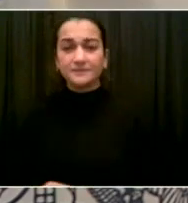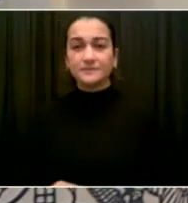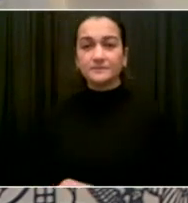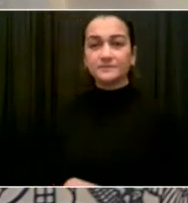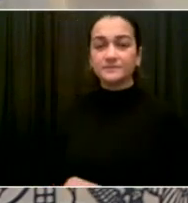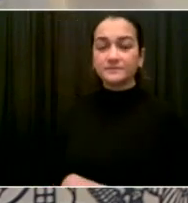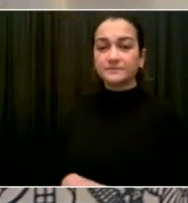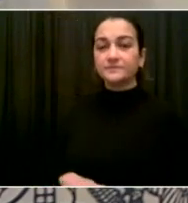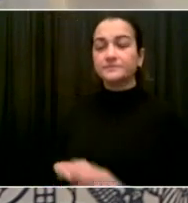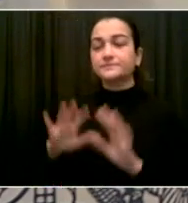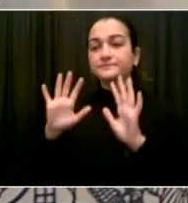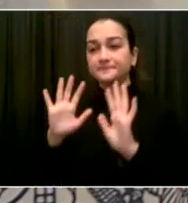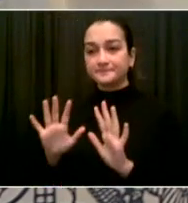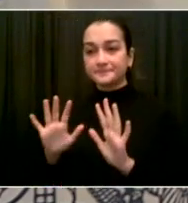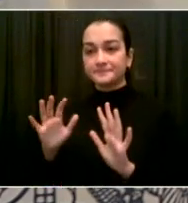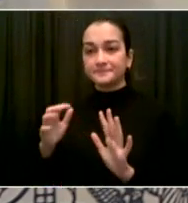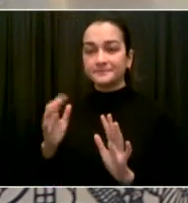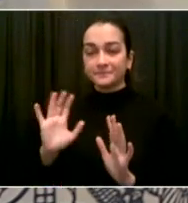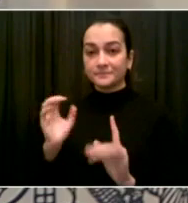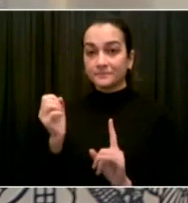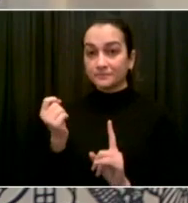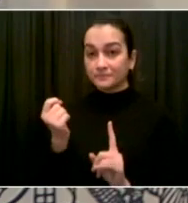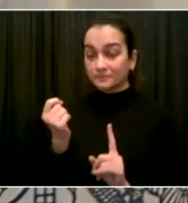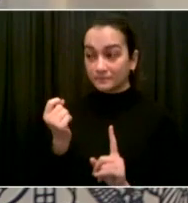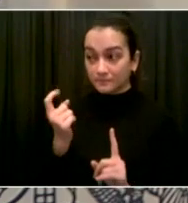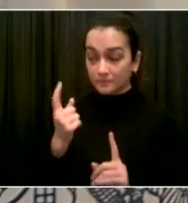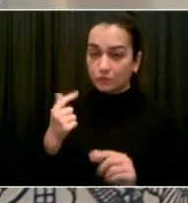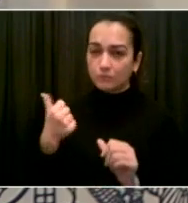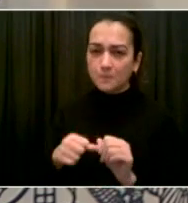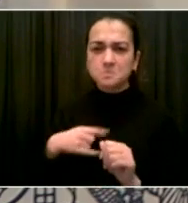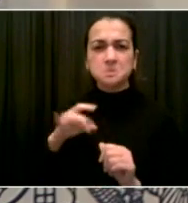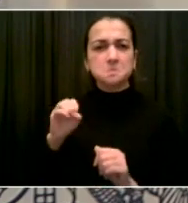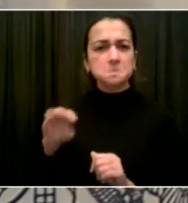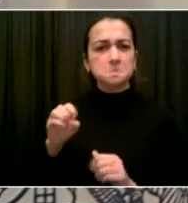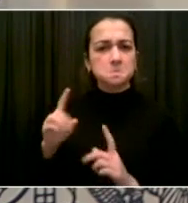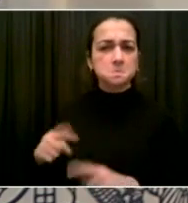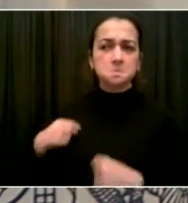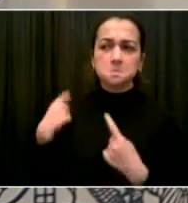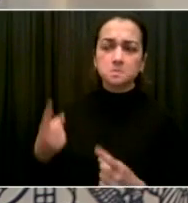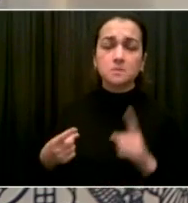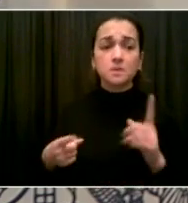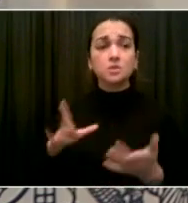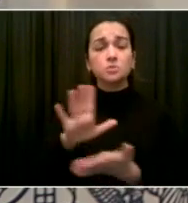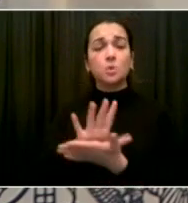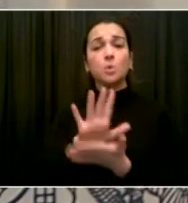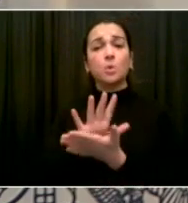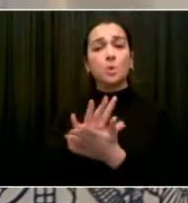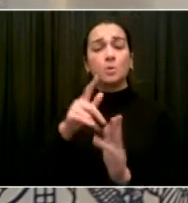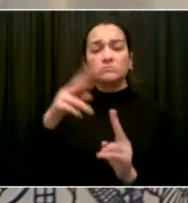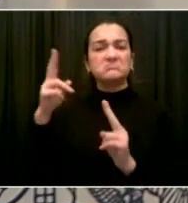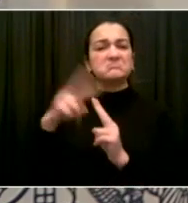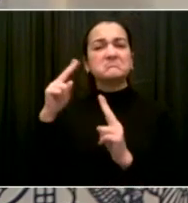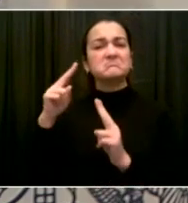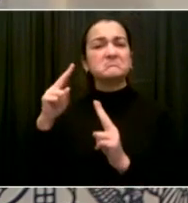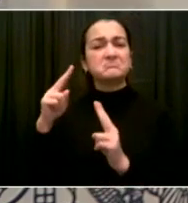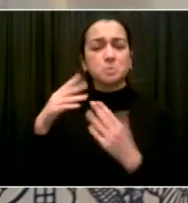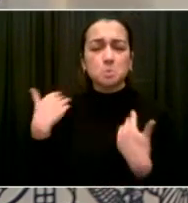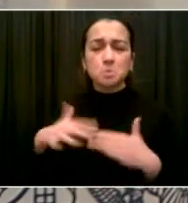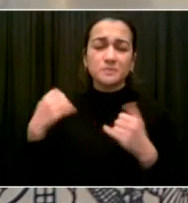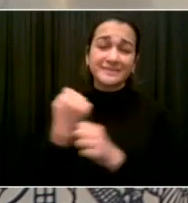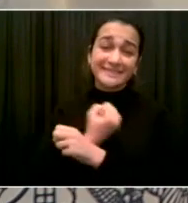of health and safety measures in place in all our schools and the fact that all adults in our schools are vaccinated. That is why at this moment,